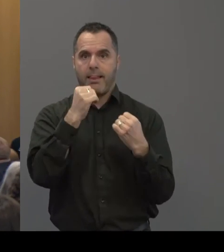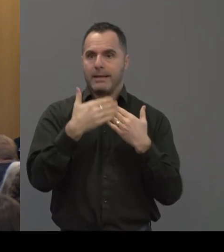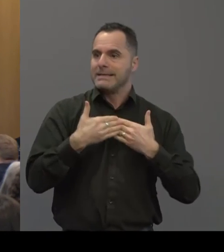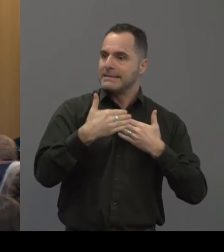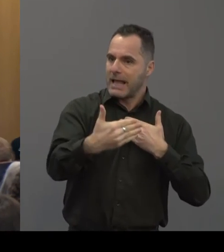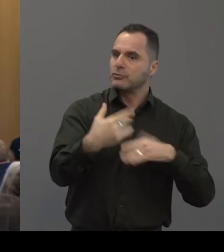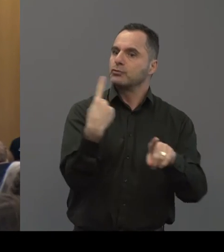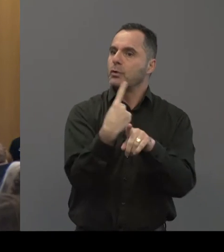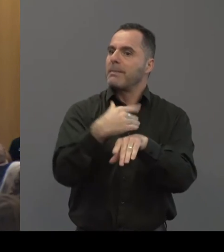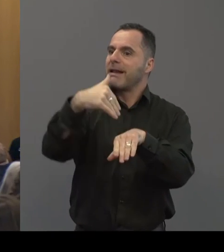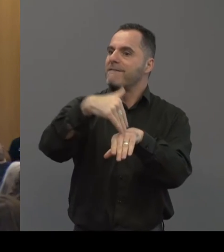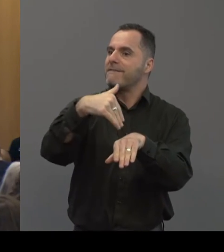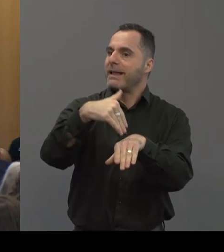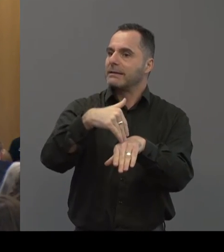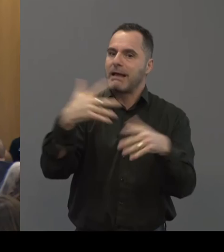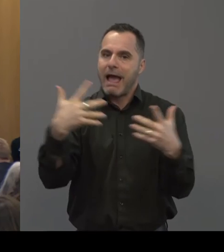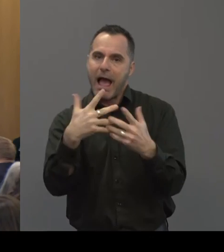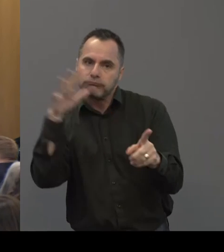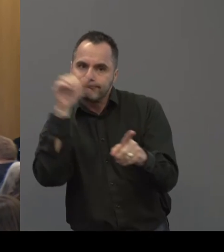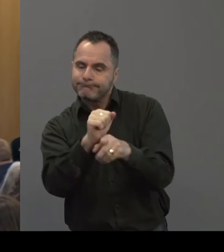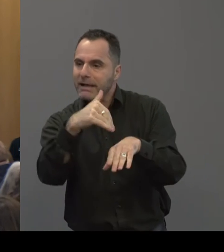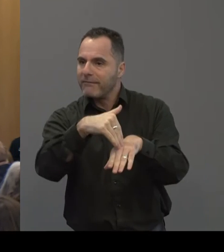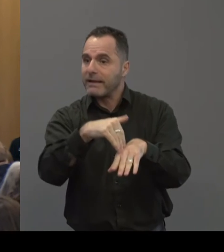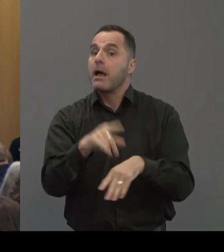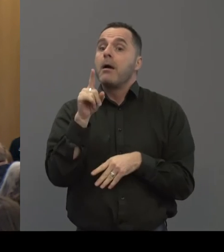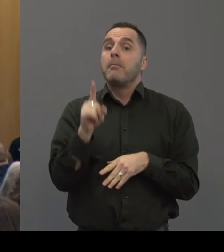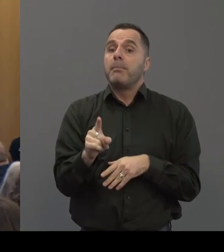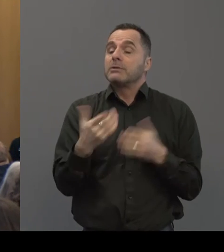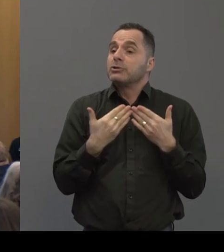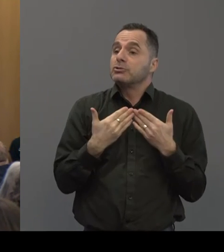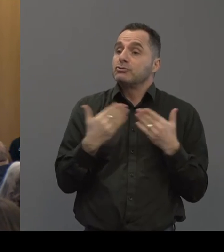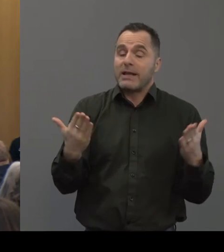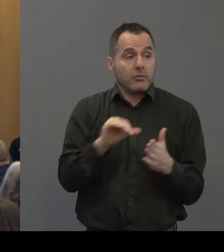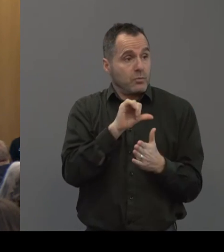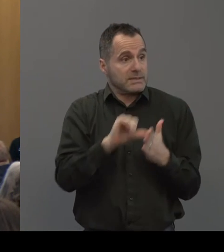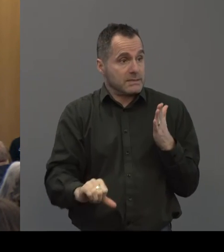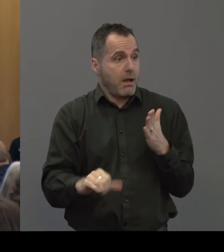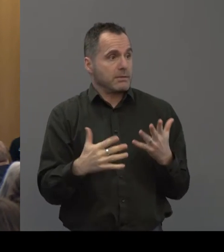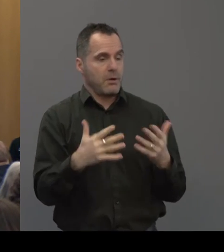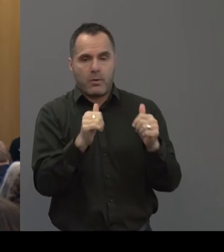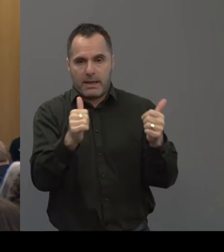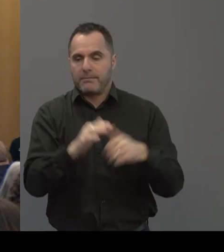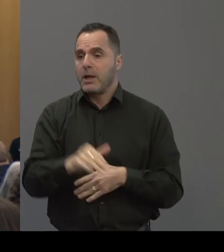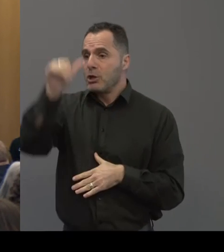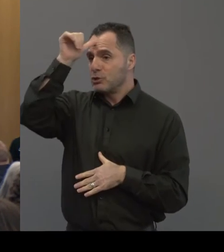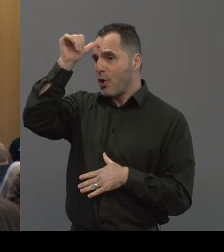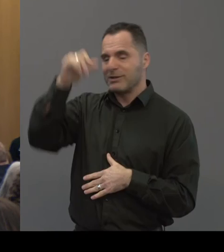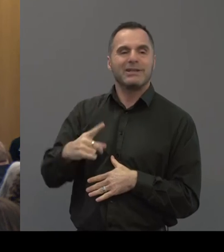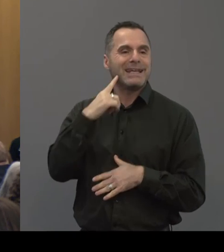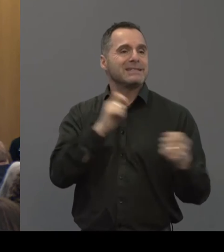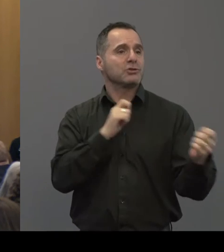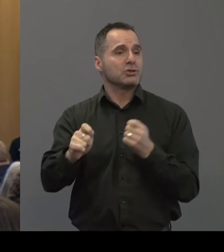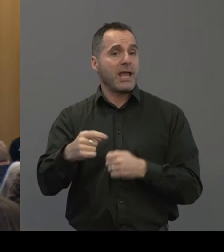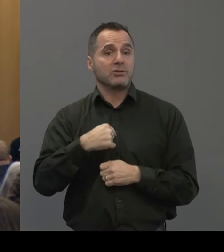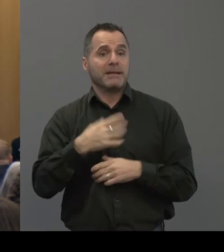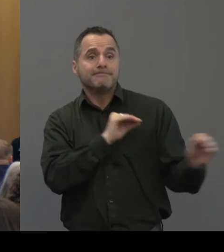effectiveness and, and how we measure it. But in general, everybody starts out. Knowledge is pretty easy to change. I've changed your knowledge this